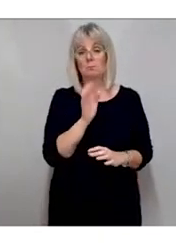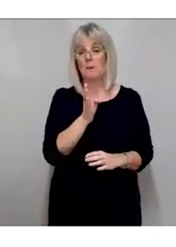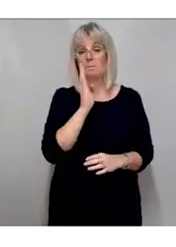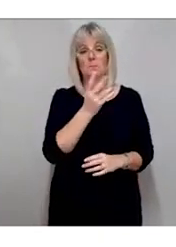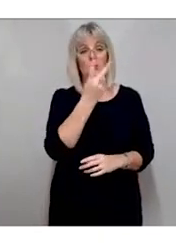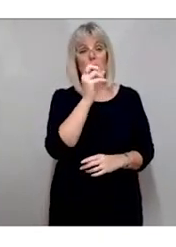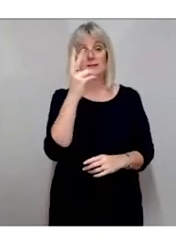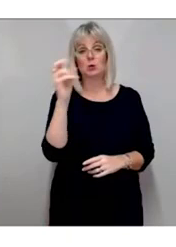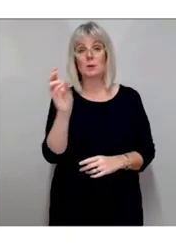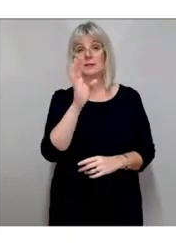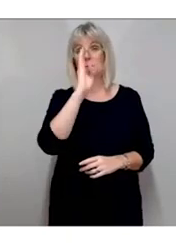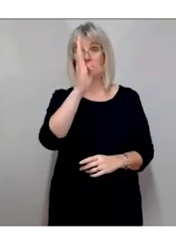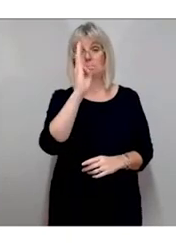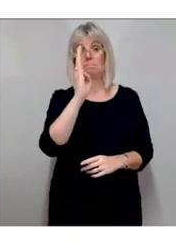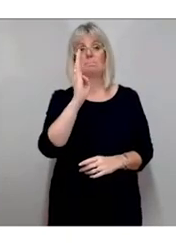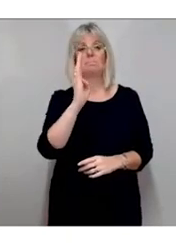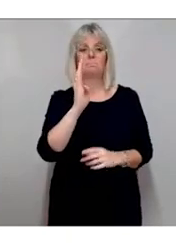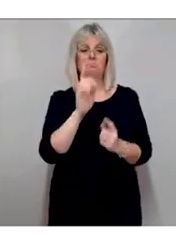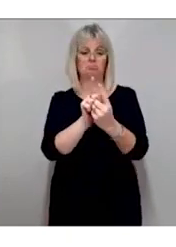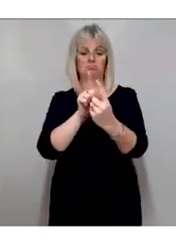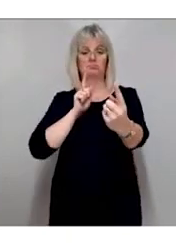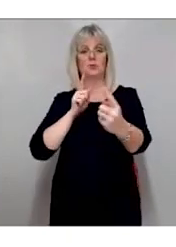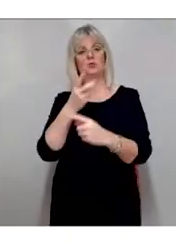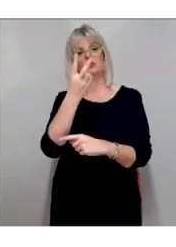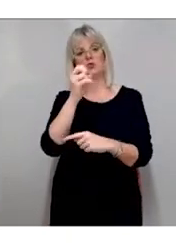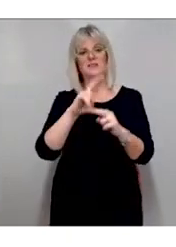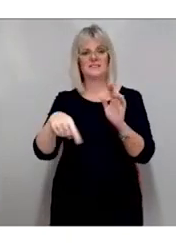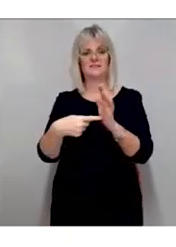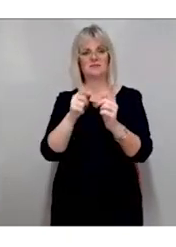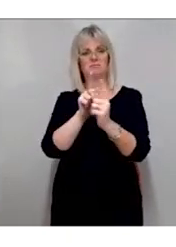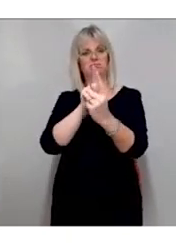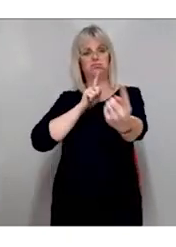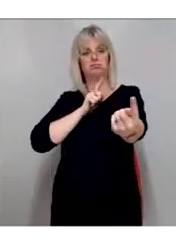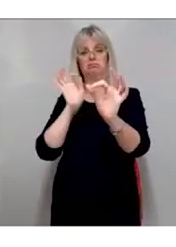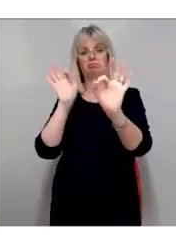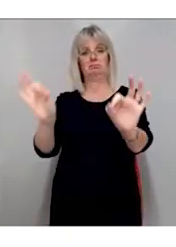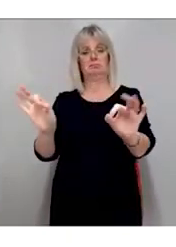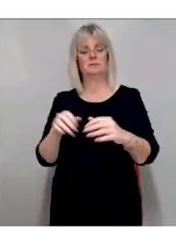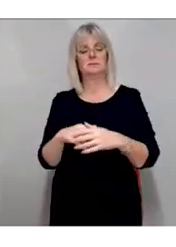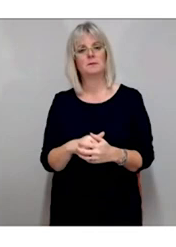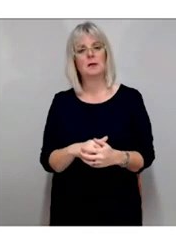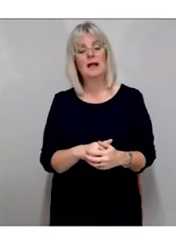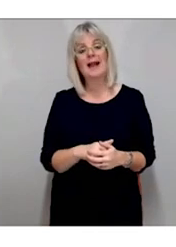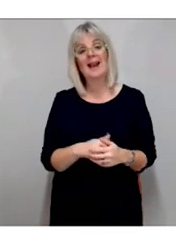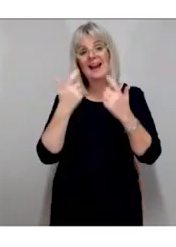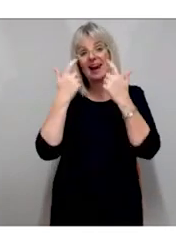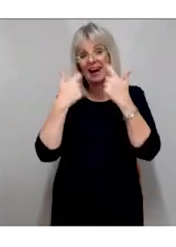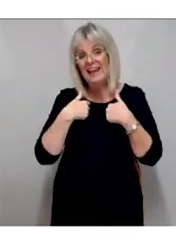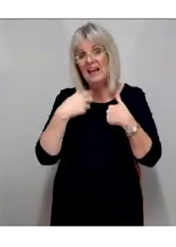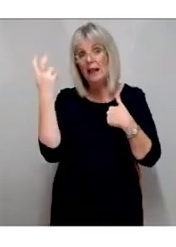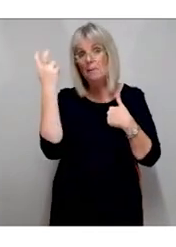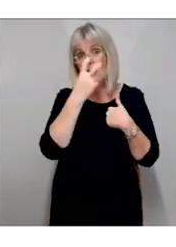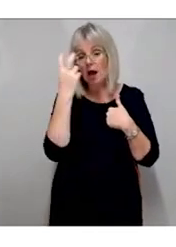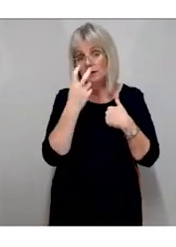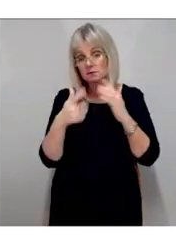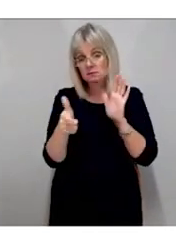an eye chart when they are standing 20 feet away. To be considered legally blind, visual acuity must be 20